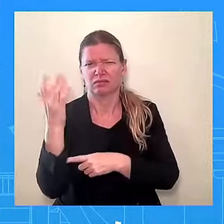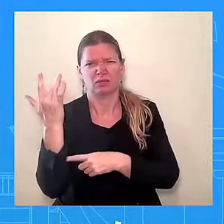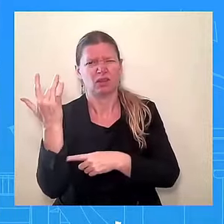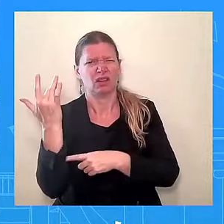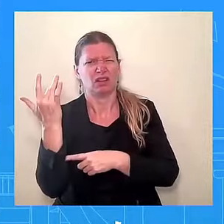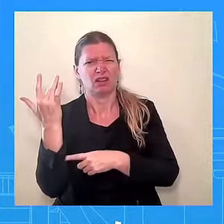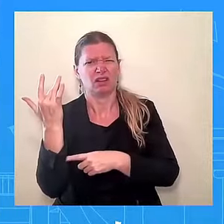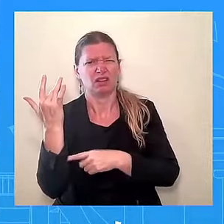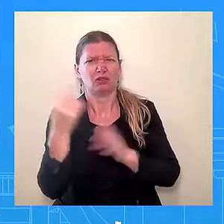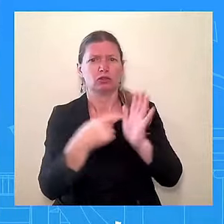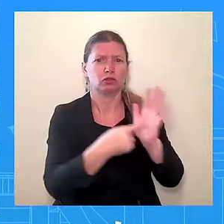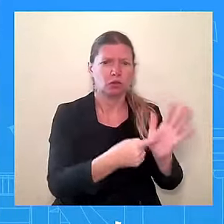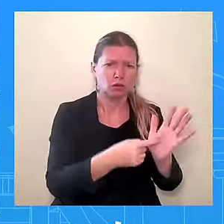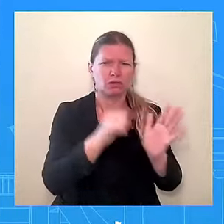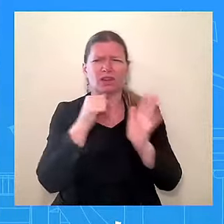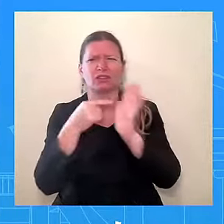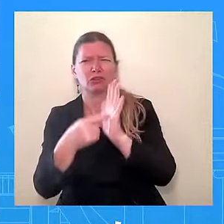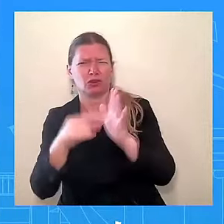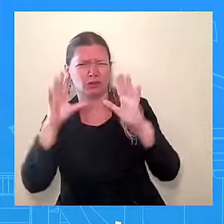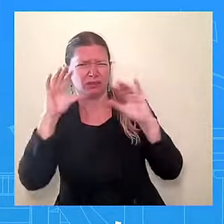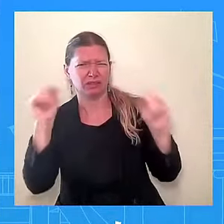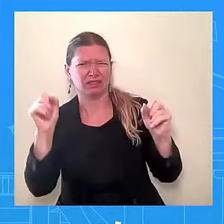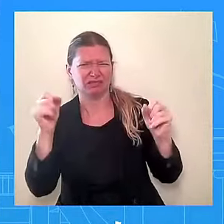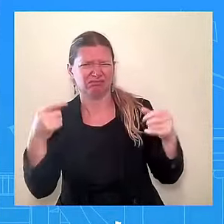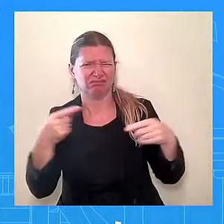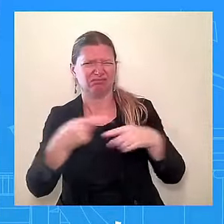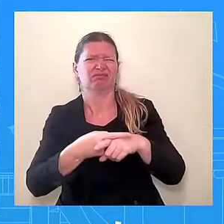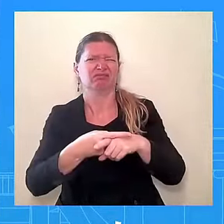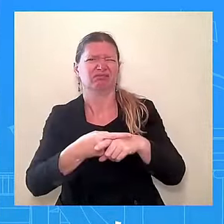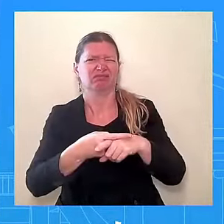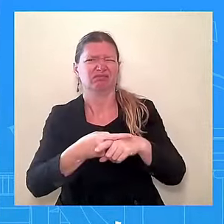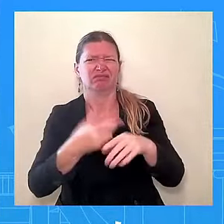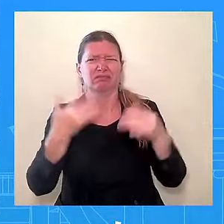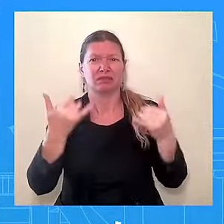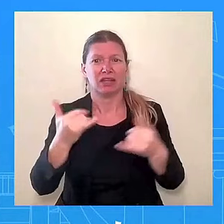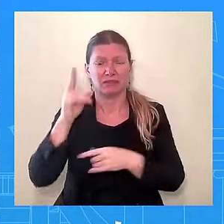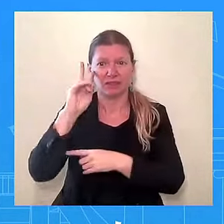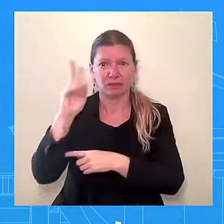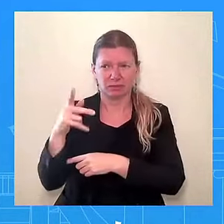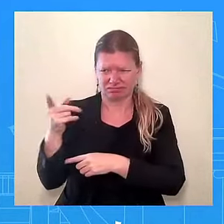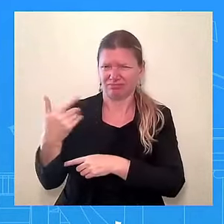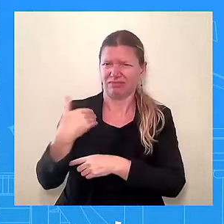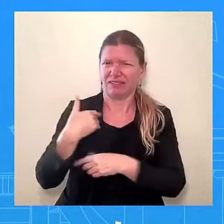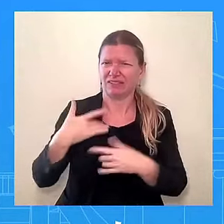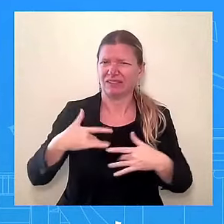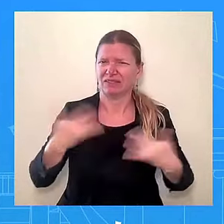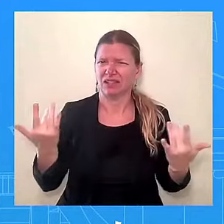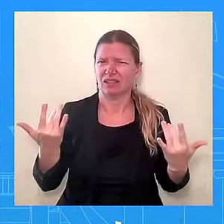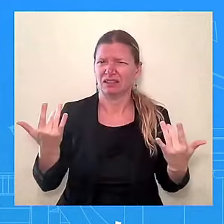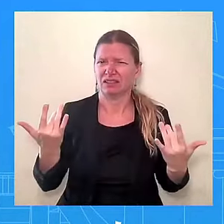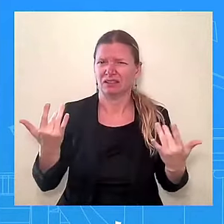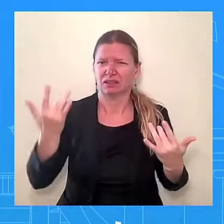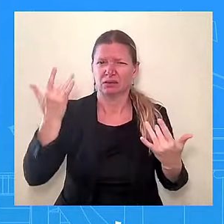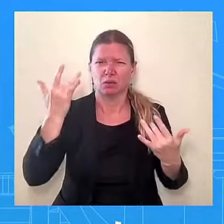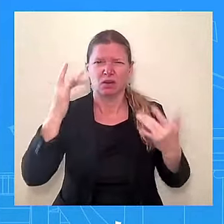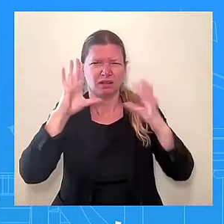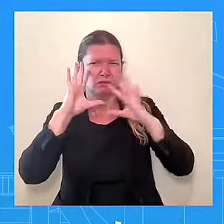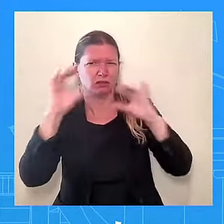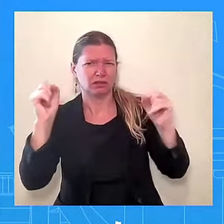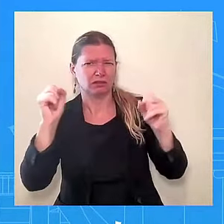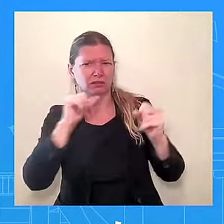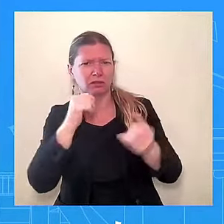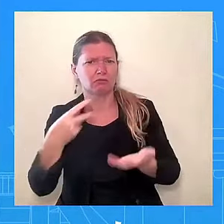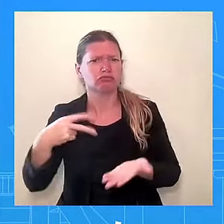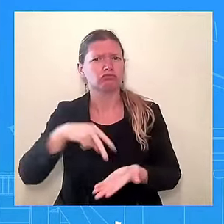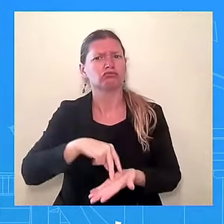now has public events of her own. Is there a desire to not have the President out there publicly while she's campaigning? I mean, look, I'm not